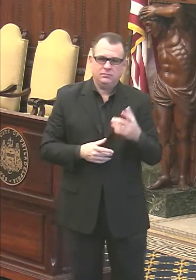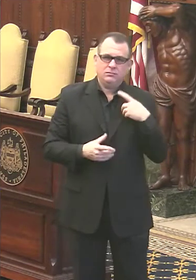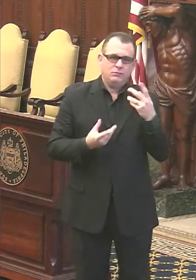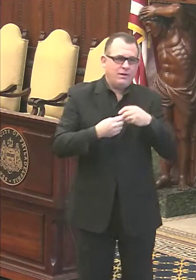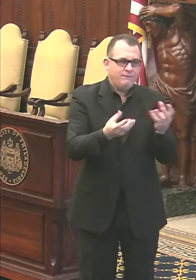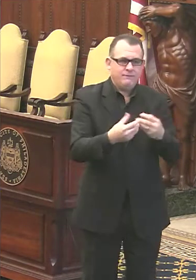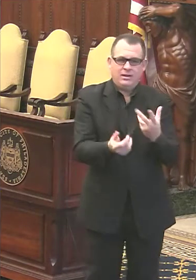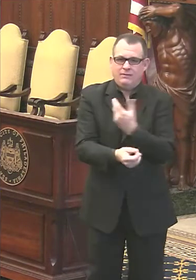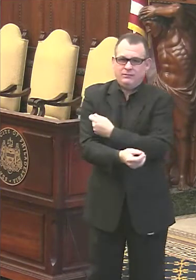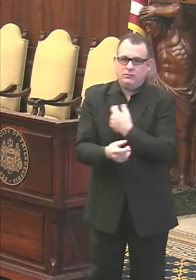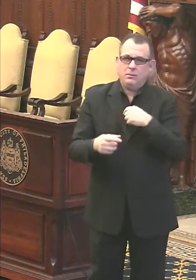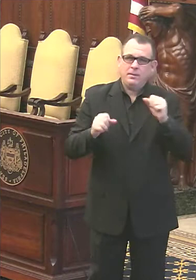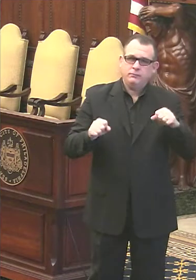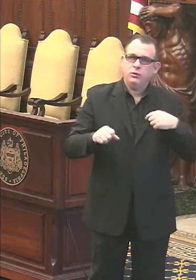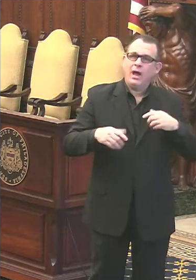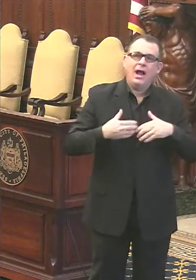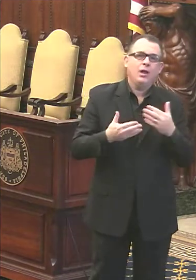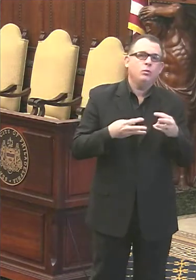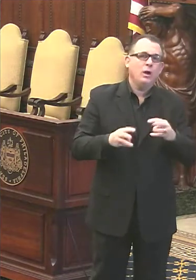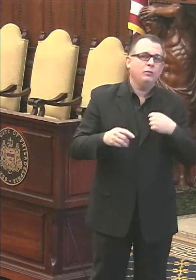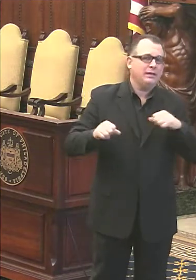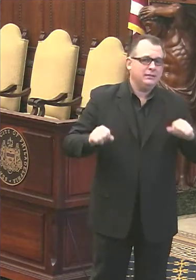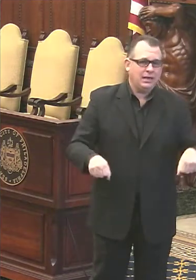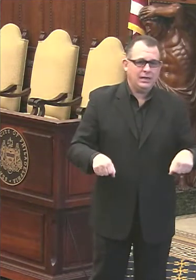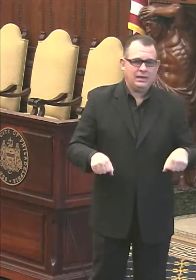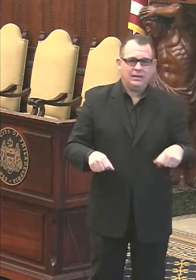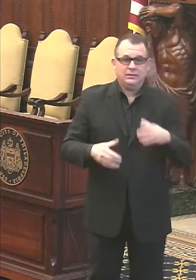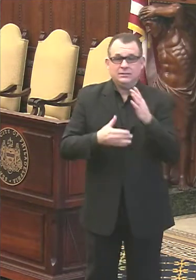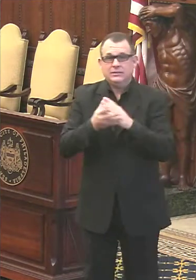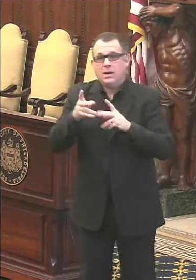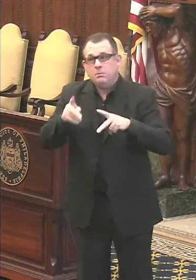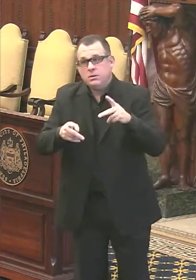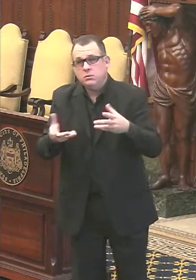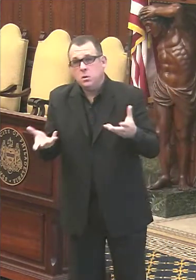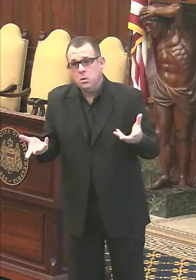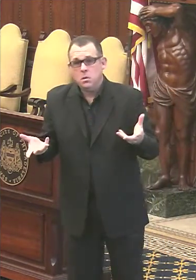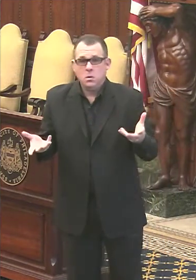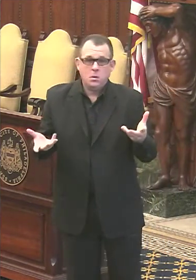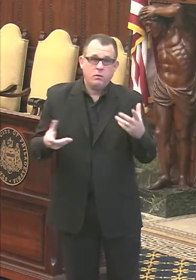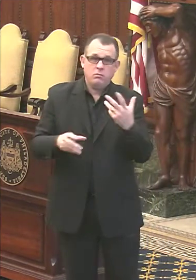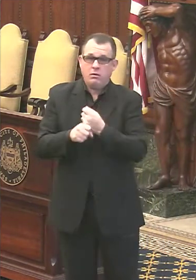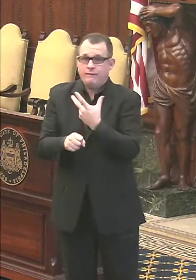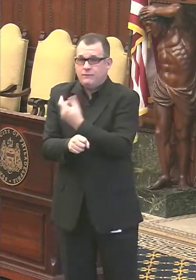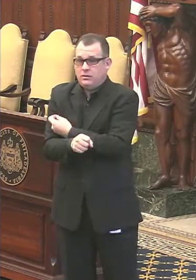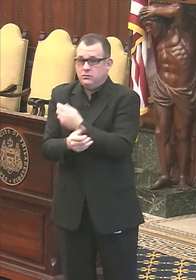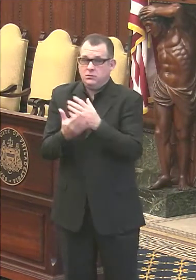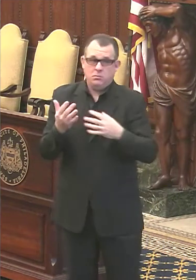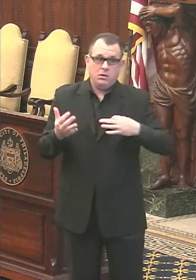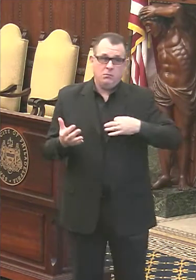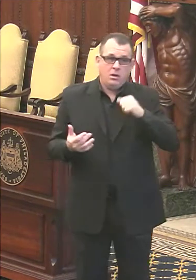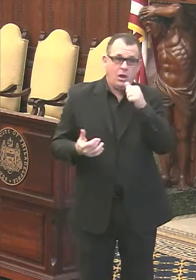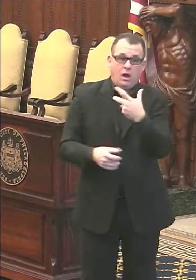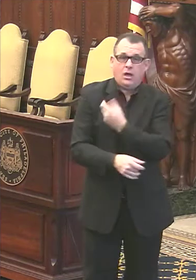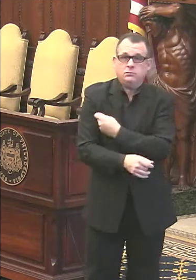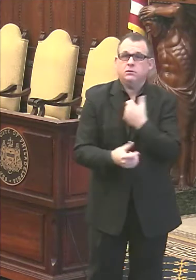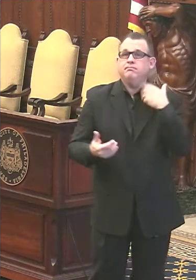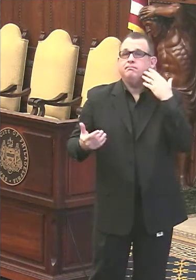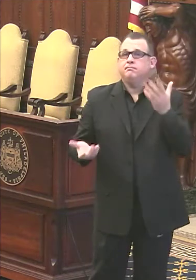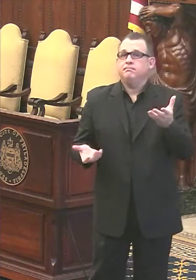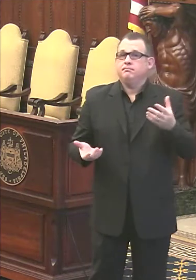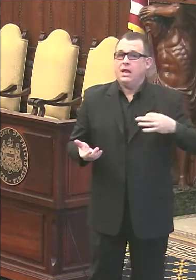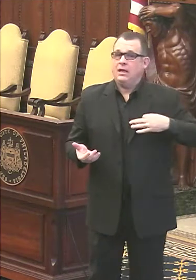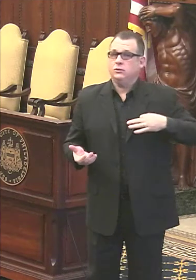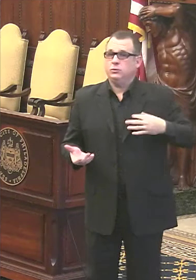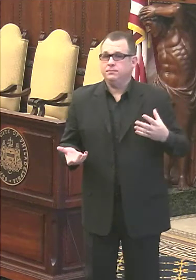as possible. So, uh, there will probably be some people who slip through who don't meet those eligibility groups. All right. Last question is for, uh, Mayor